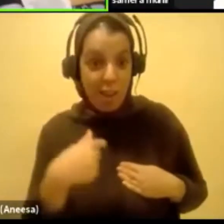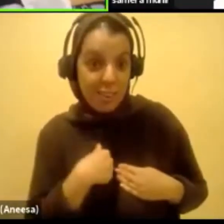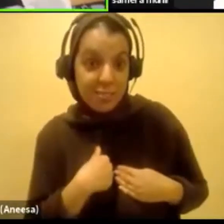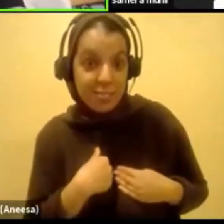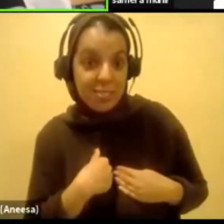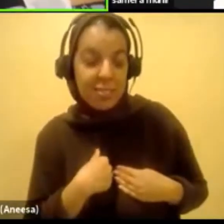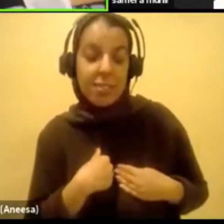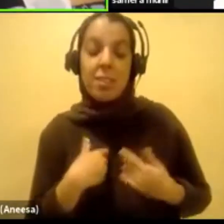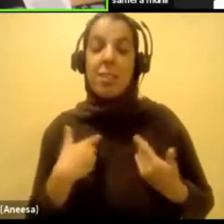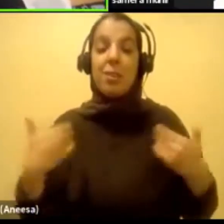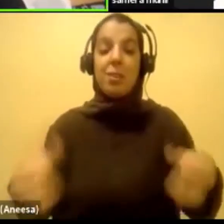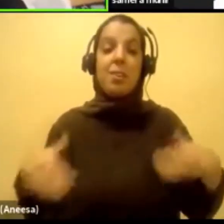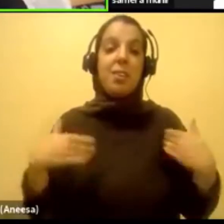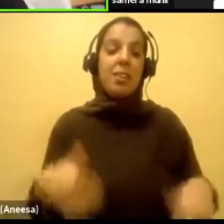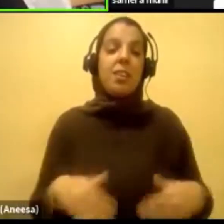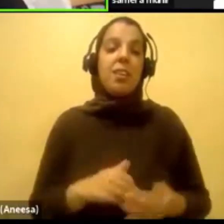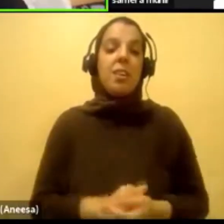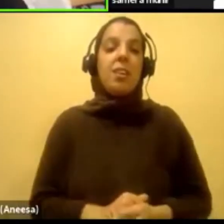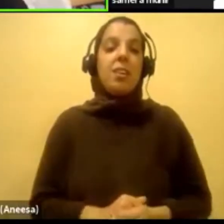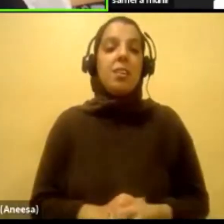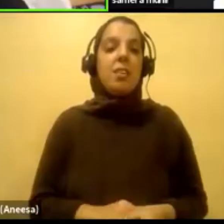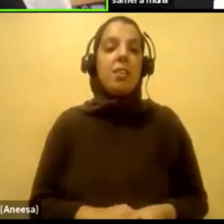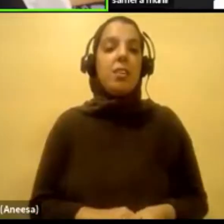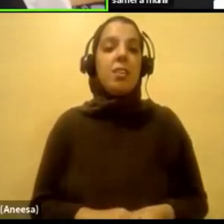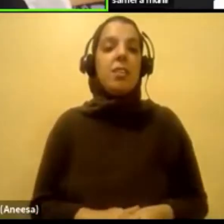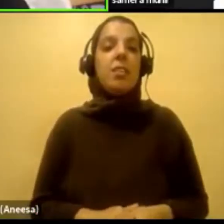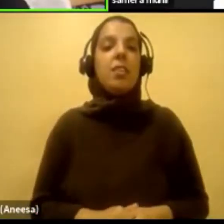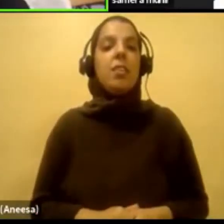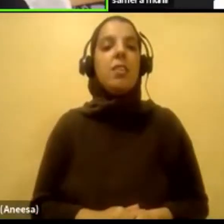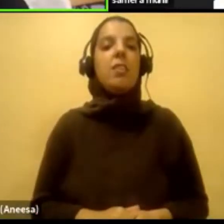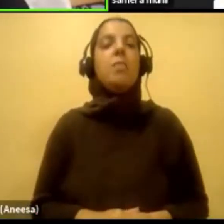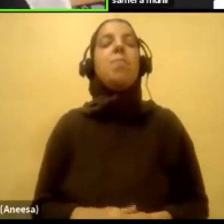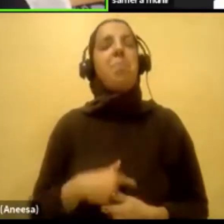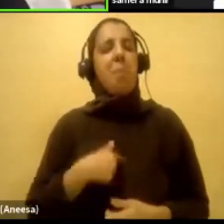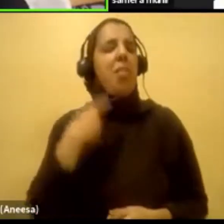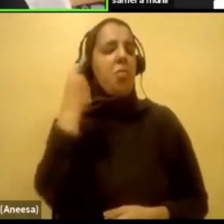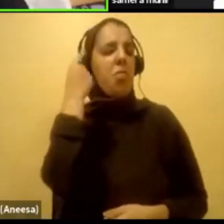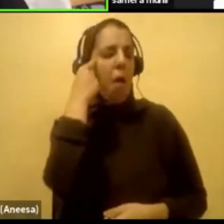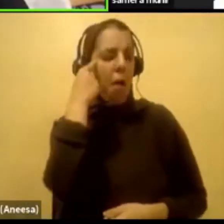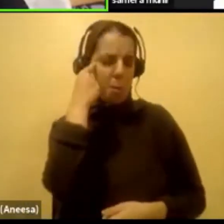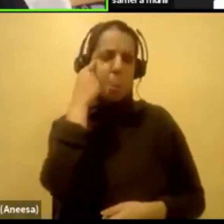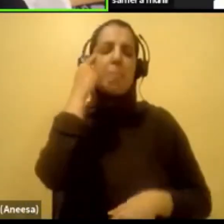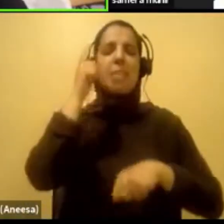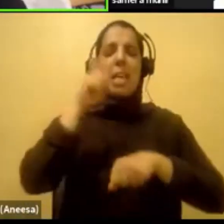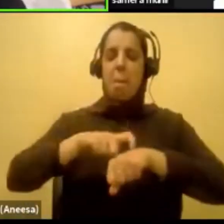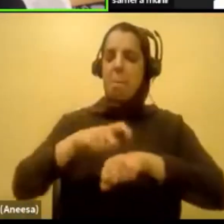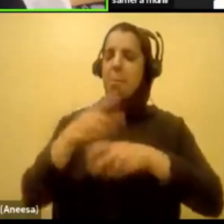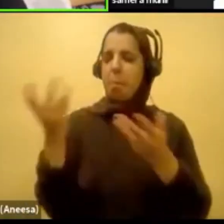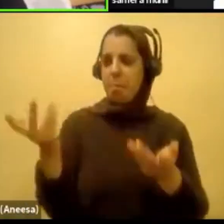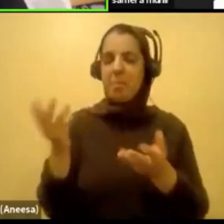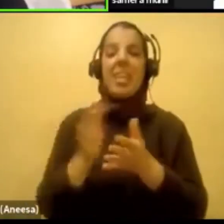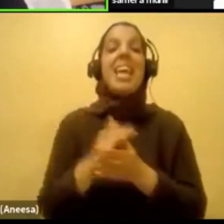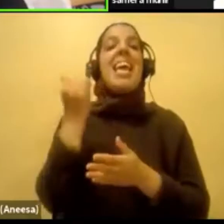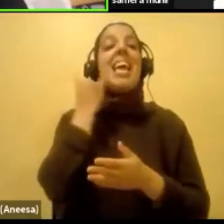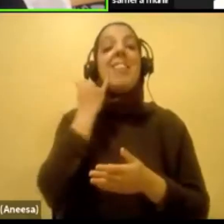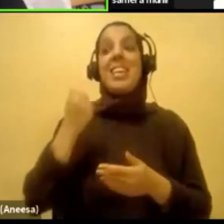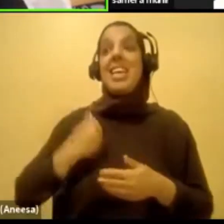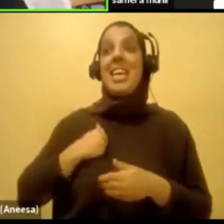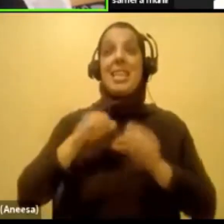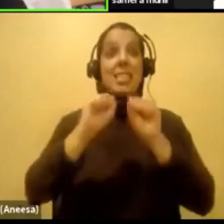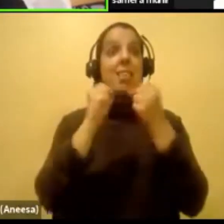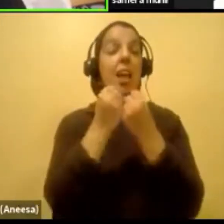like, on, I thought, okay, my thought process was, if the Canadian society won't take me,